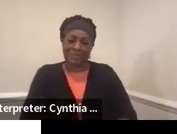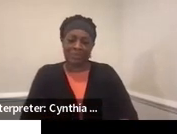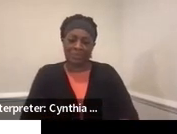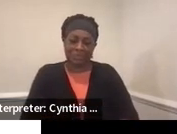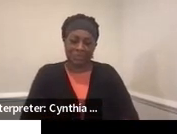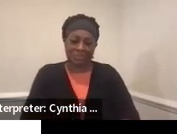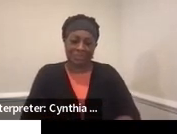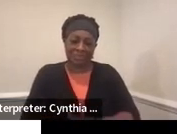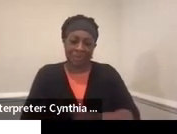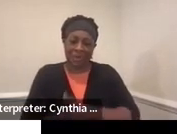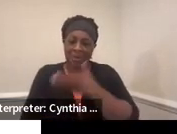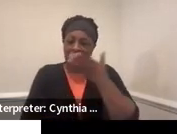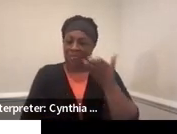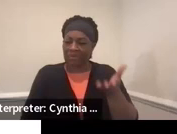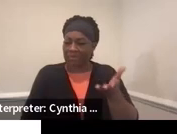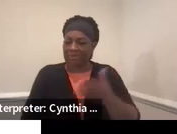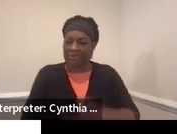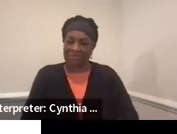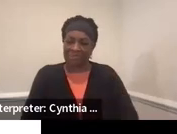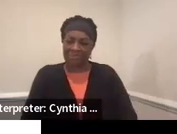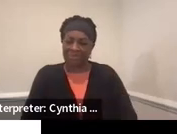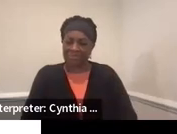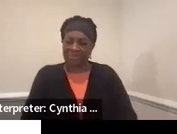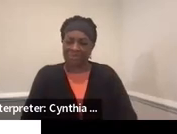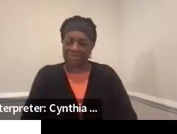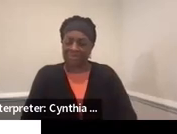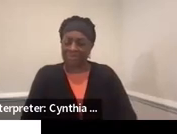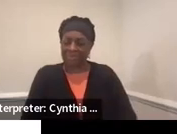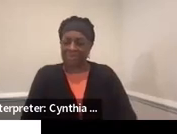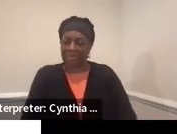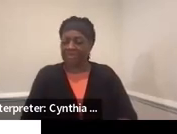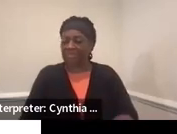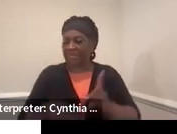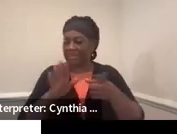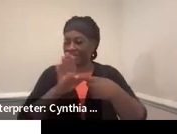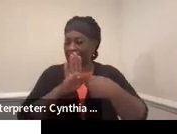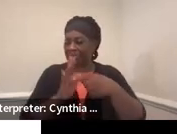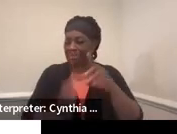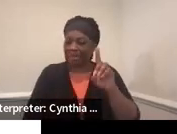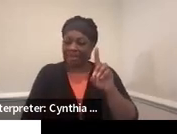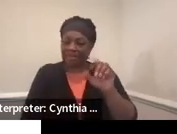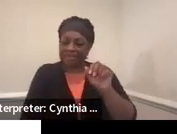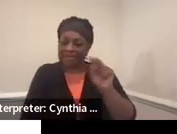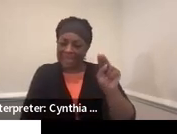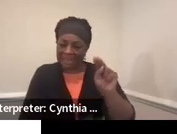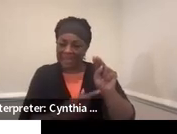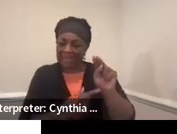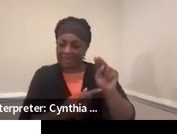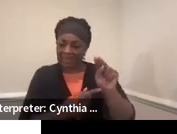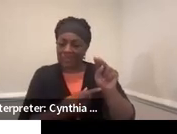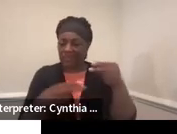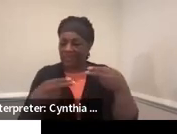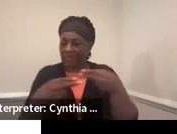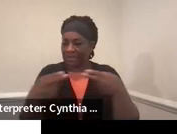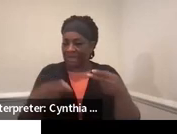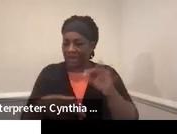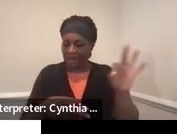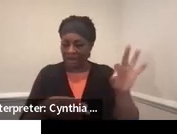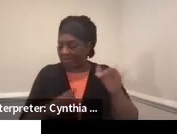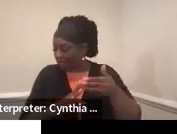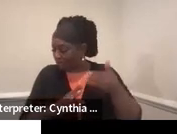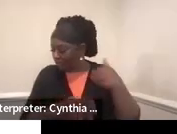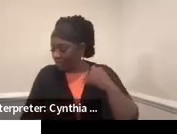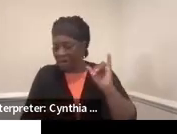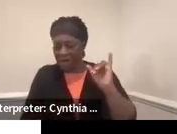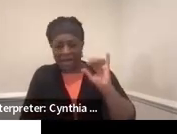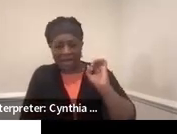All right. So here's an example of Dan. In fact, I need to take this slide out. Here's the one from the IEP.